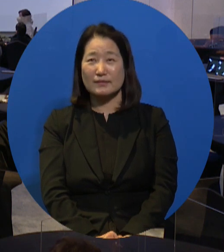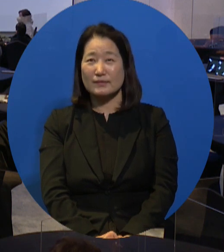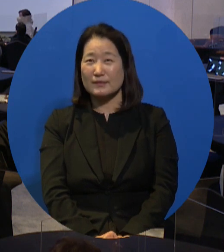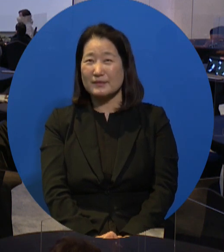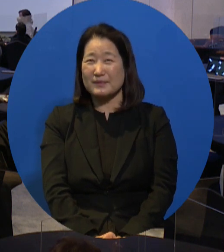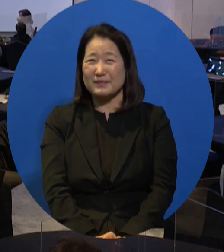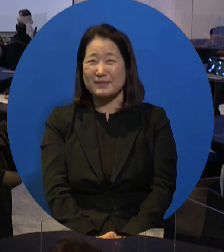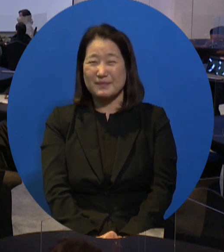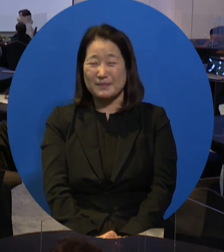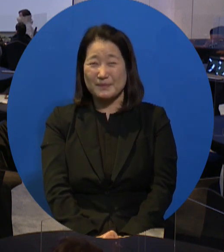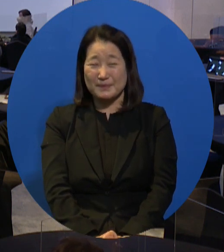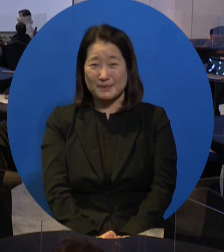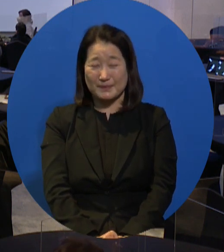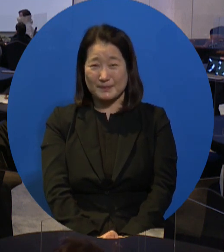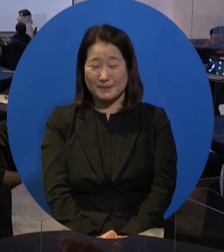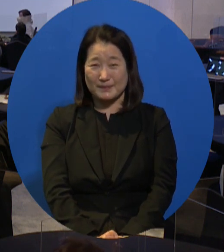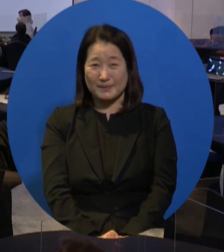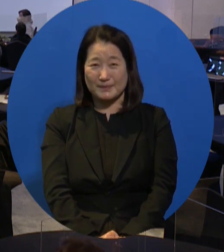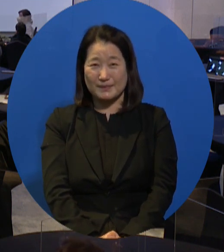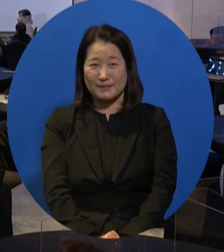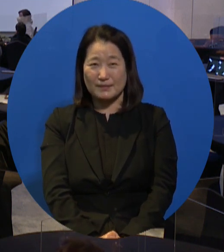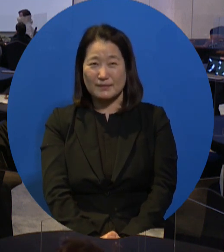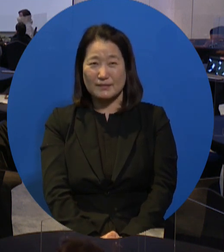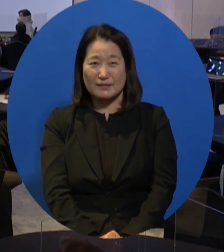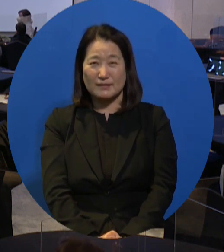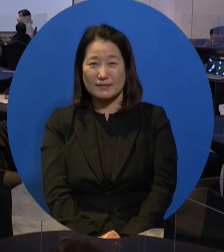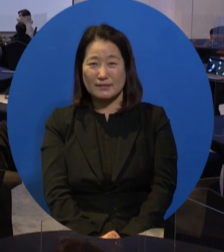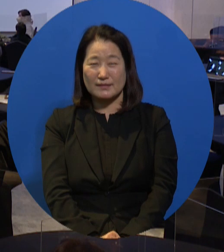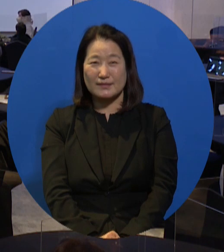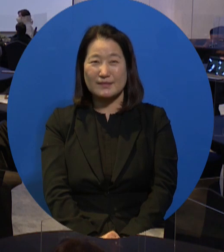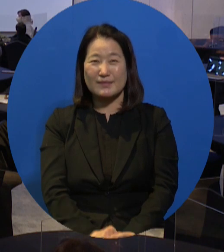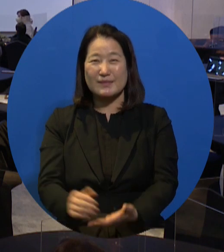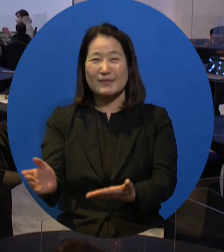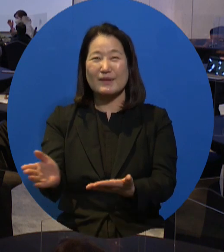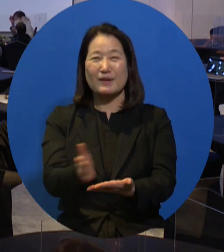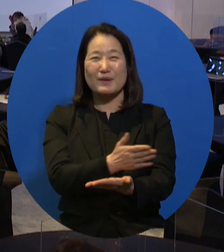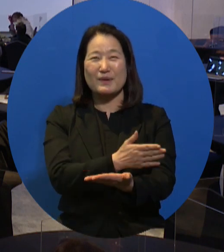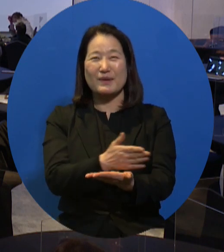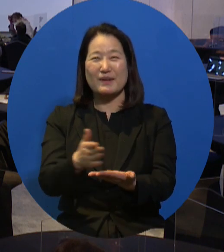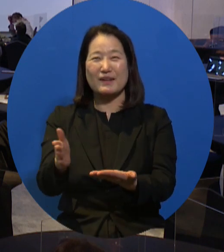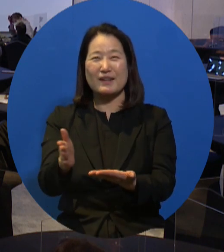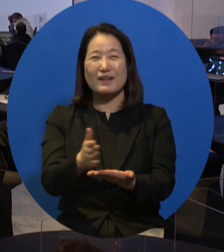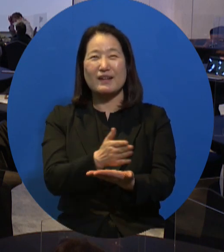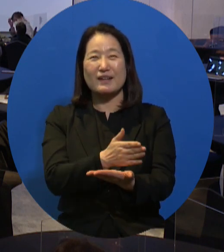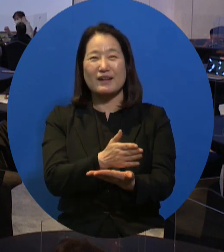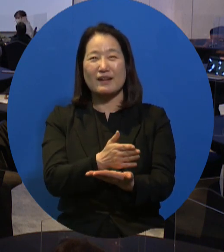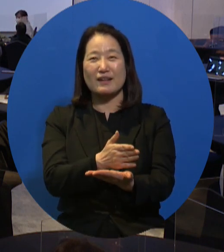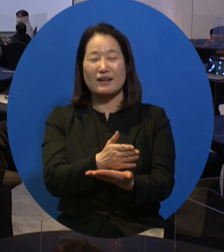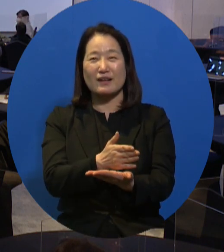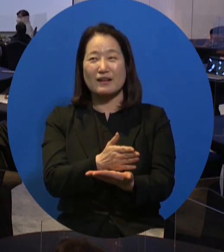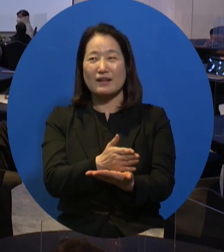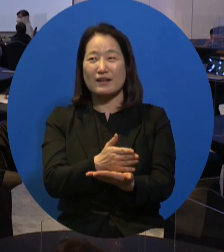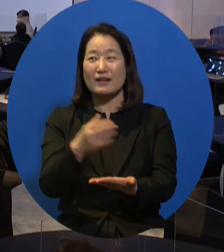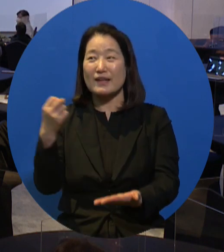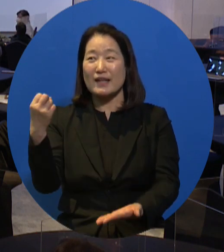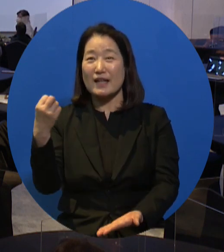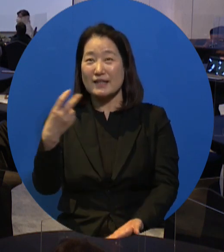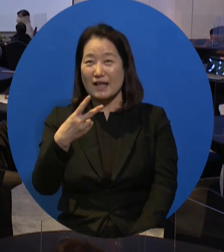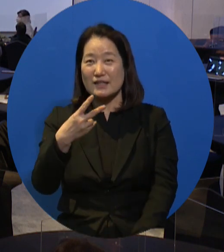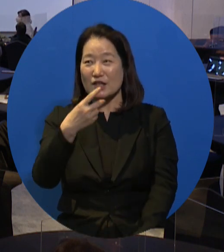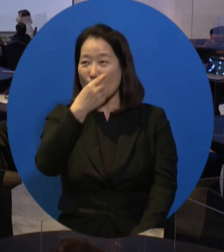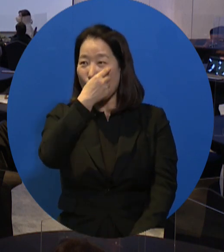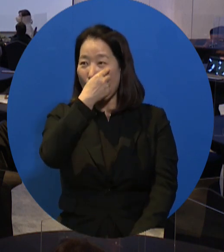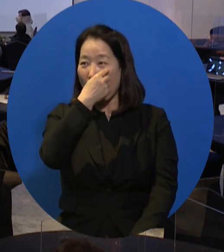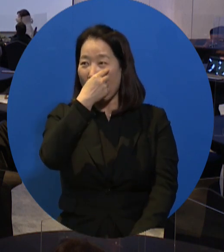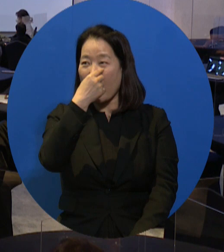Thank you for being very cooperative. Then I understand that there's no question, but if there's any burning